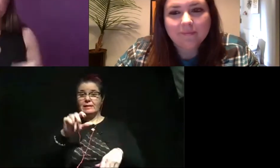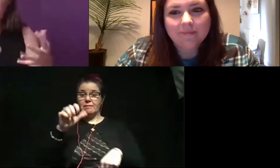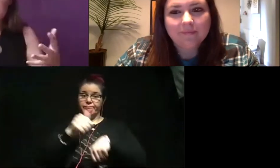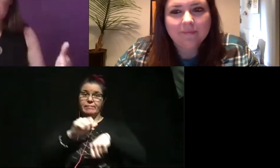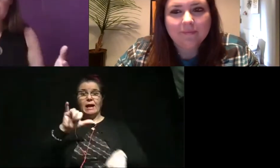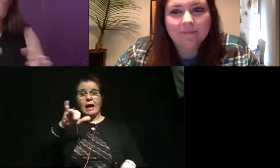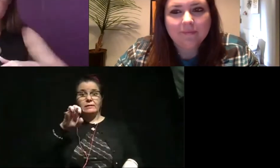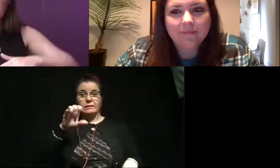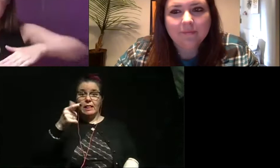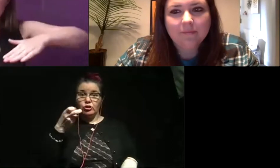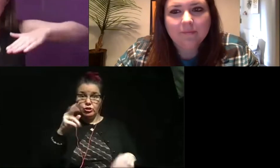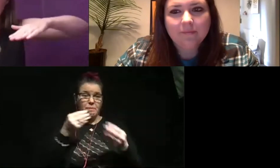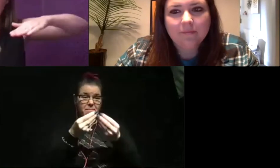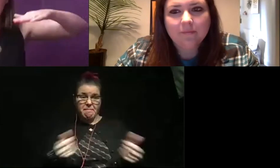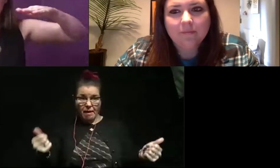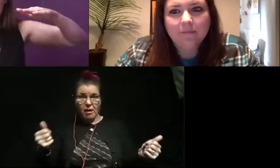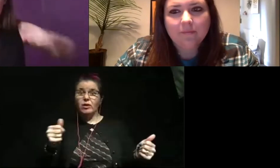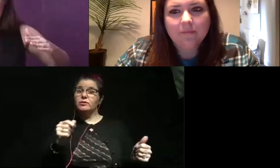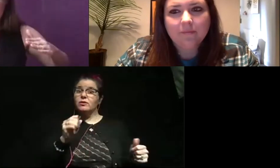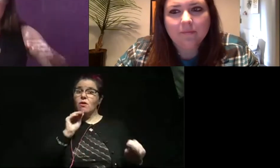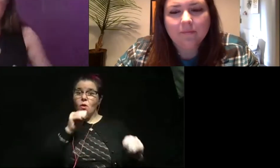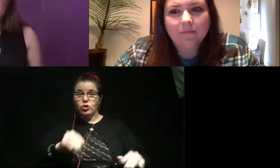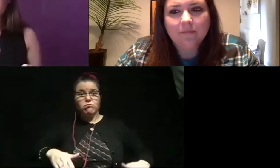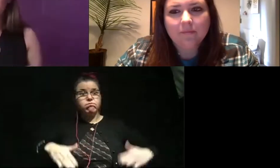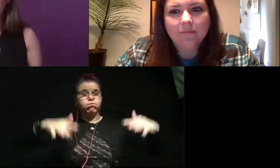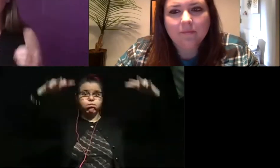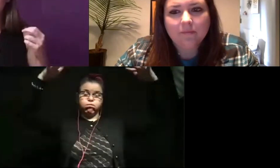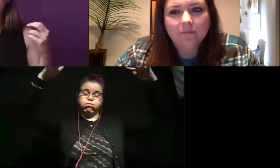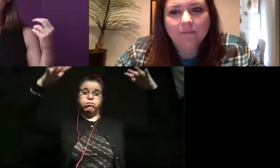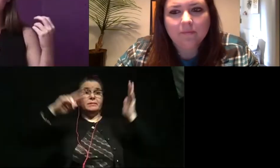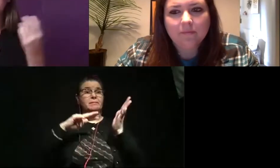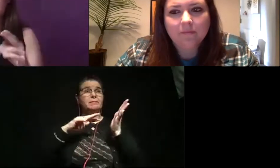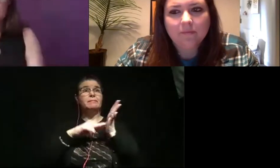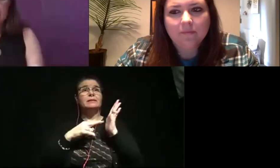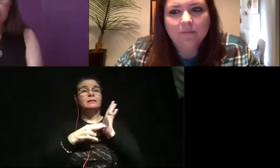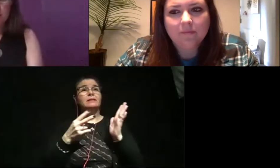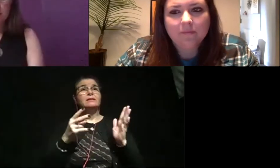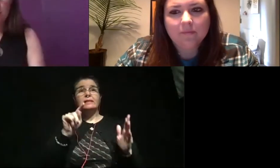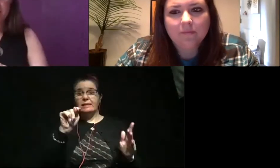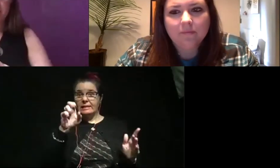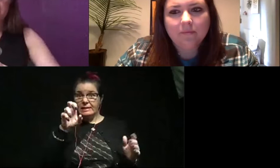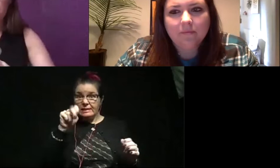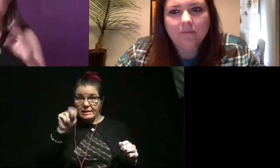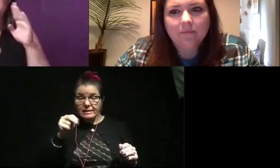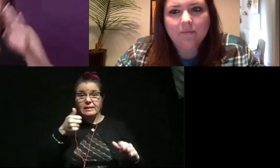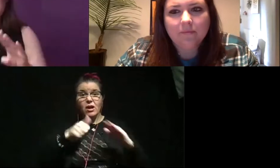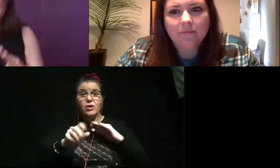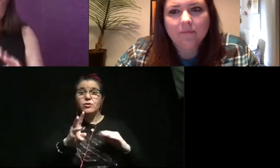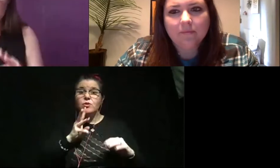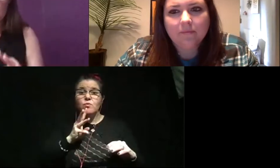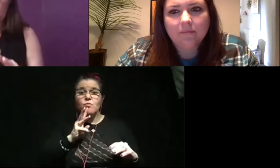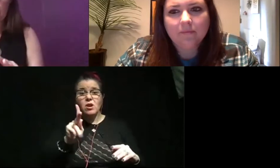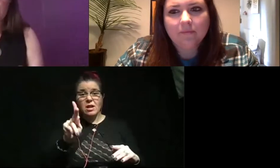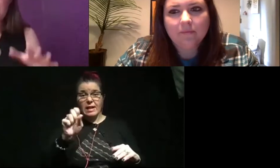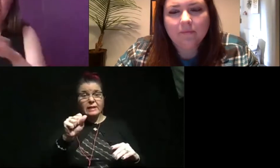And when they melted, our sea levels rose like crazy to the point where Tennessee was underwater, to the point where Kansas